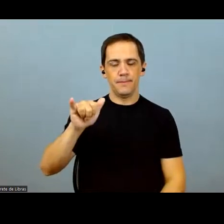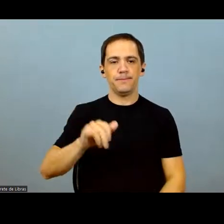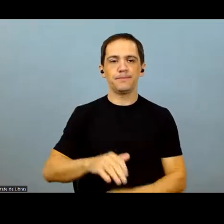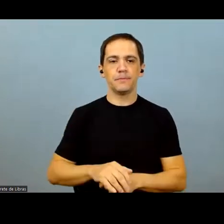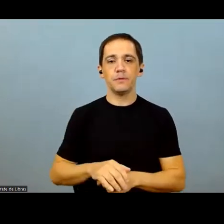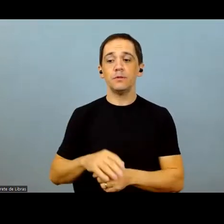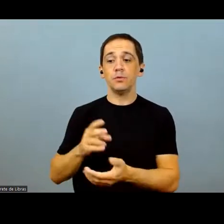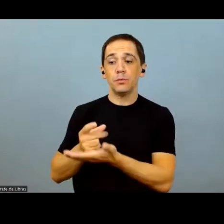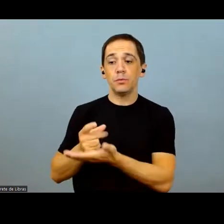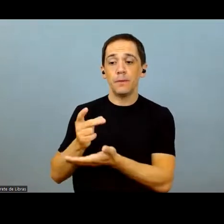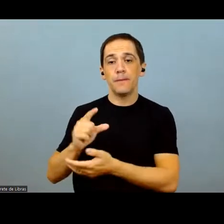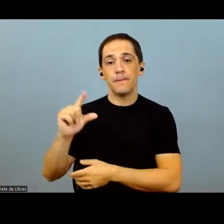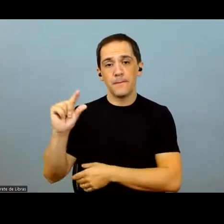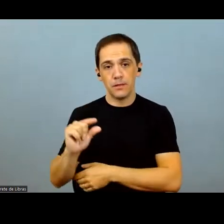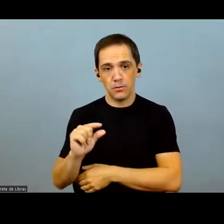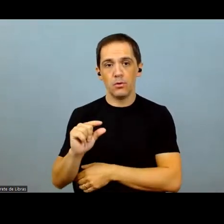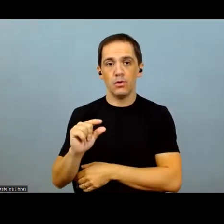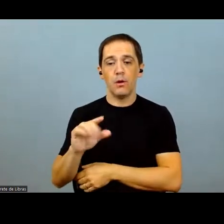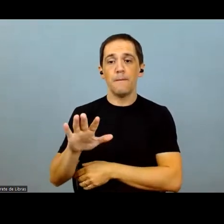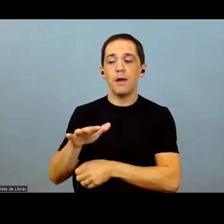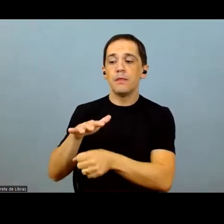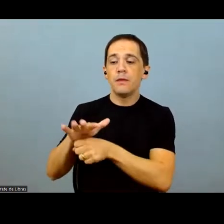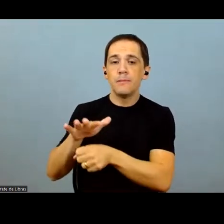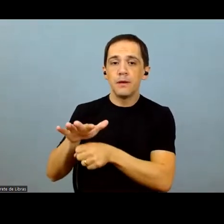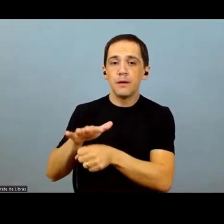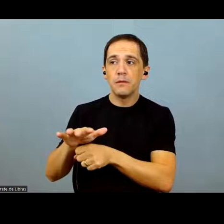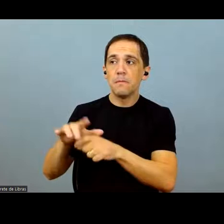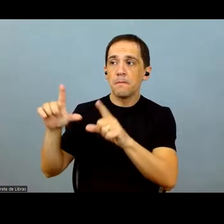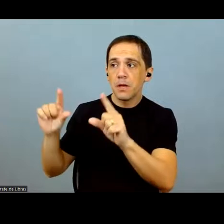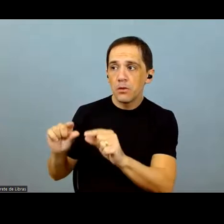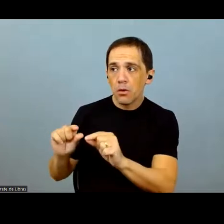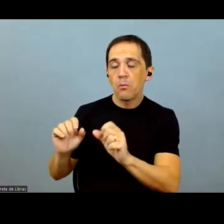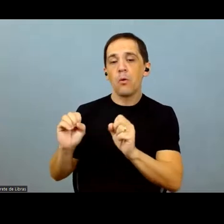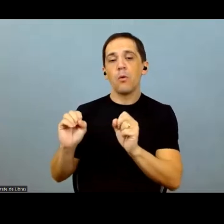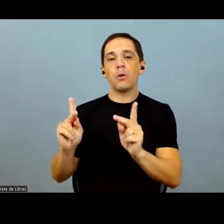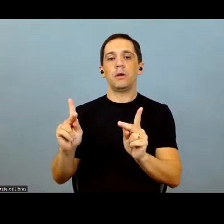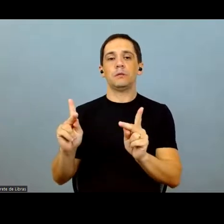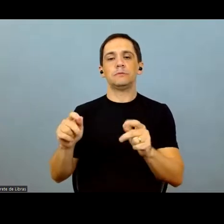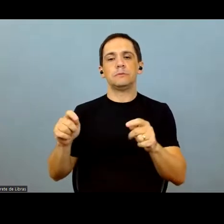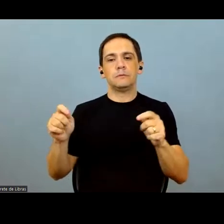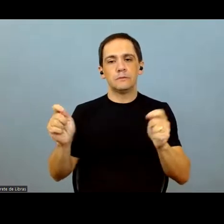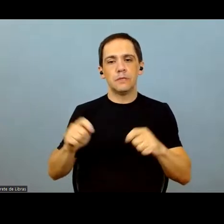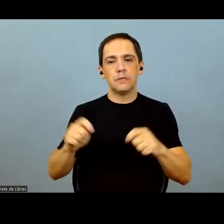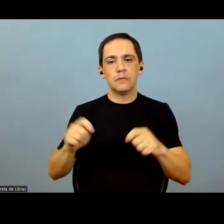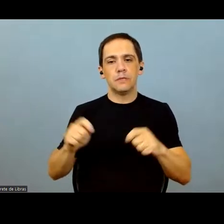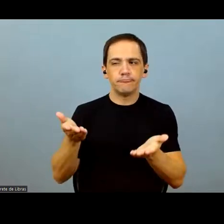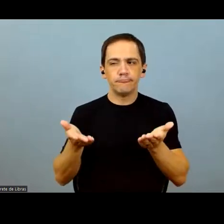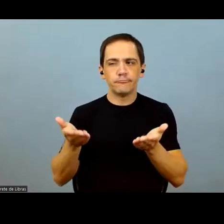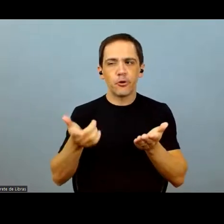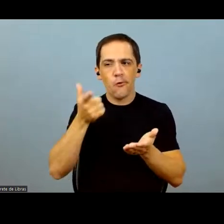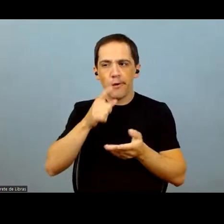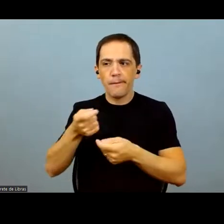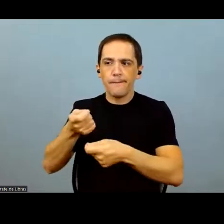significantly. So, you know, with the slower demand and the